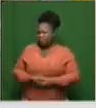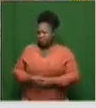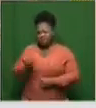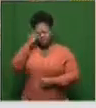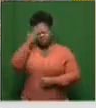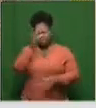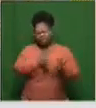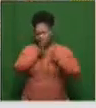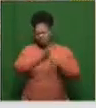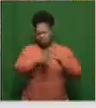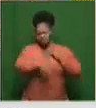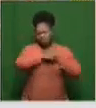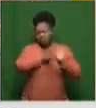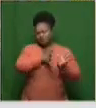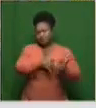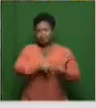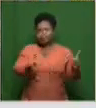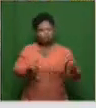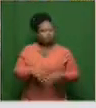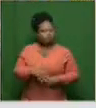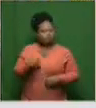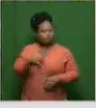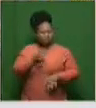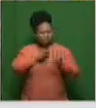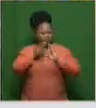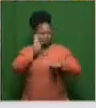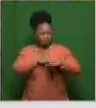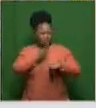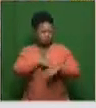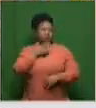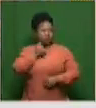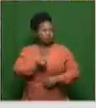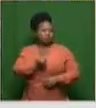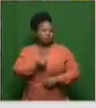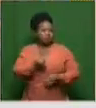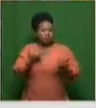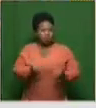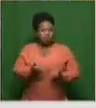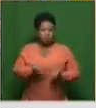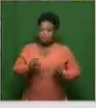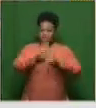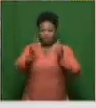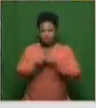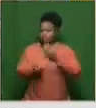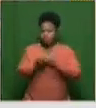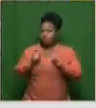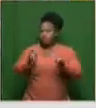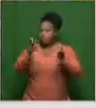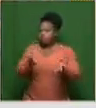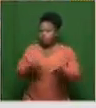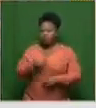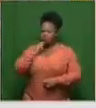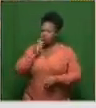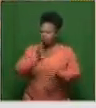sort of added that into your answer. But just to elaborate a little bit further, the speed at which this is, surely there is